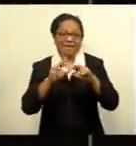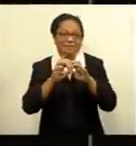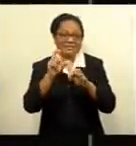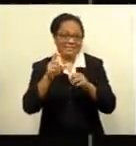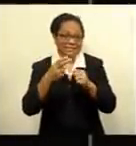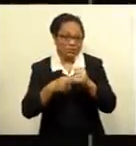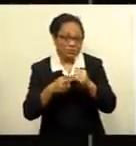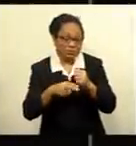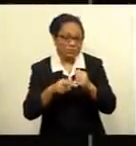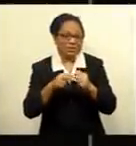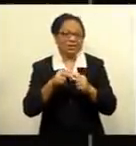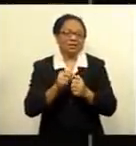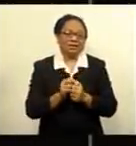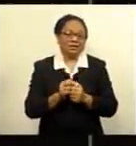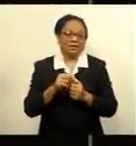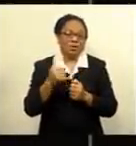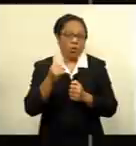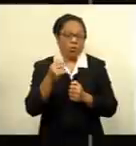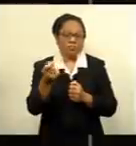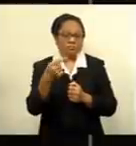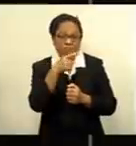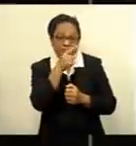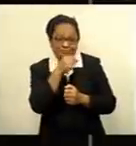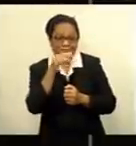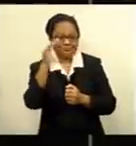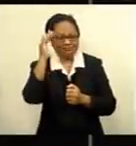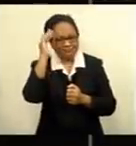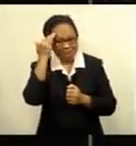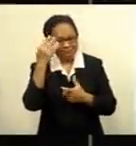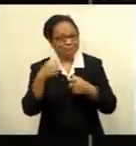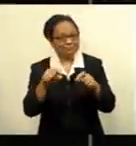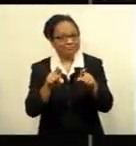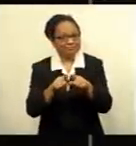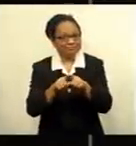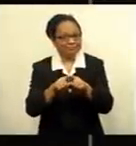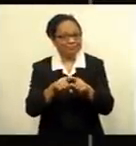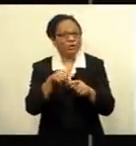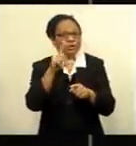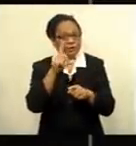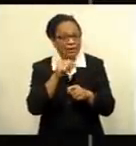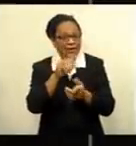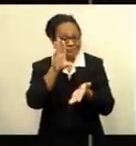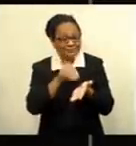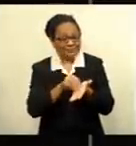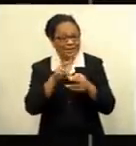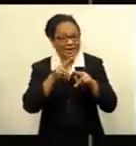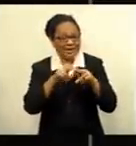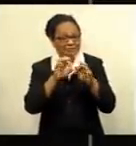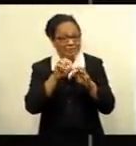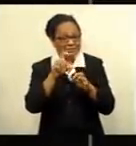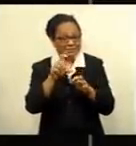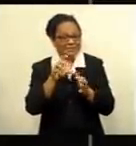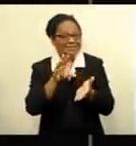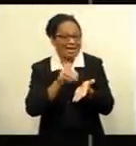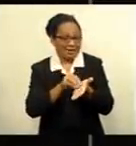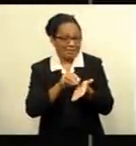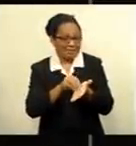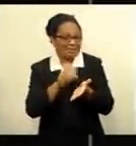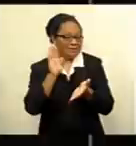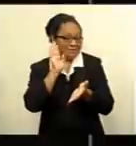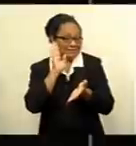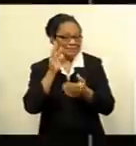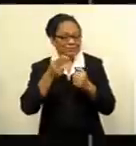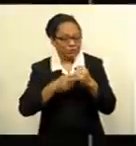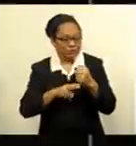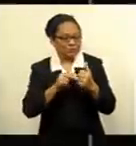.com.fj or share it with us via social media. You can also download our FPC app to keep updated with the very latest in news and